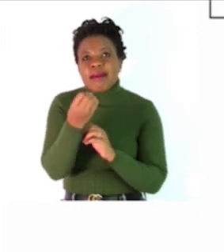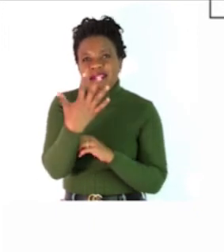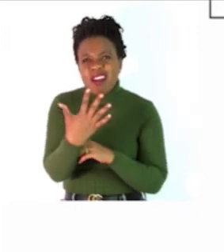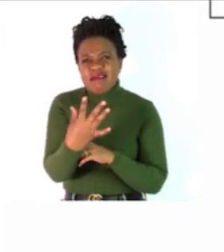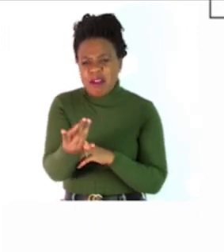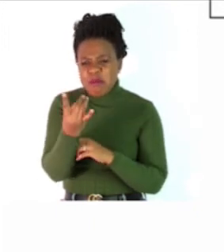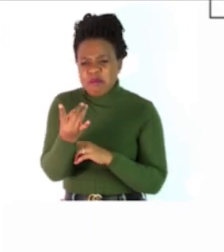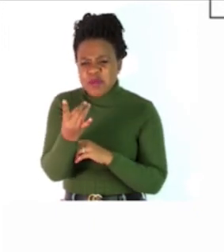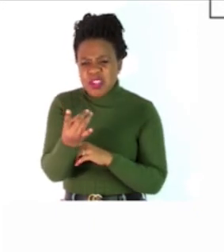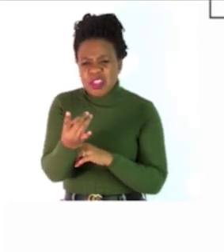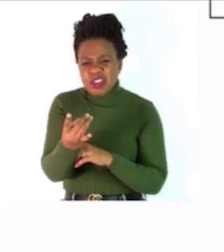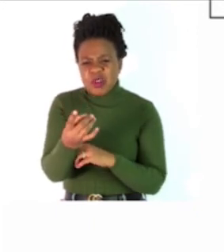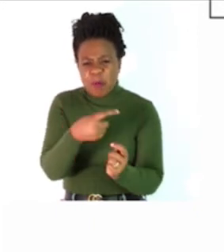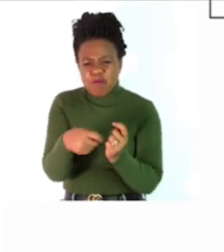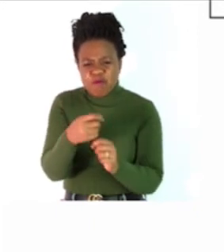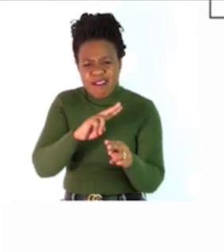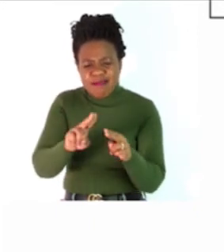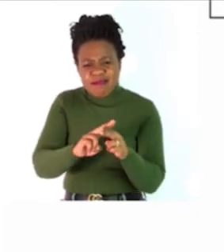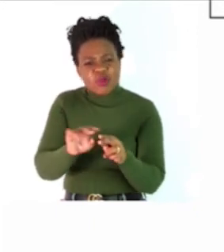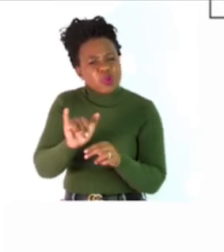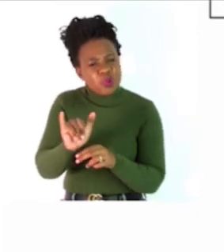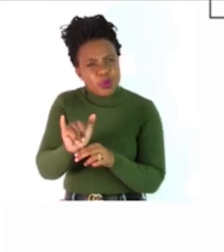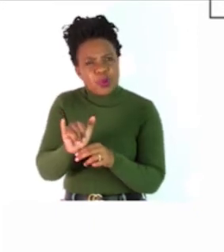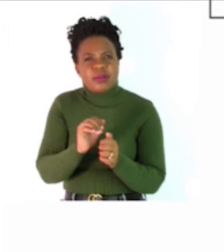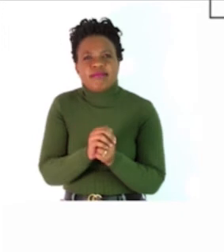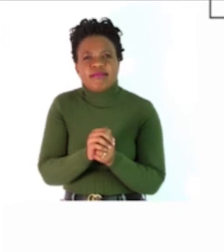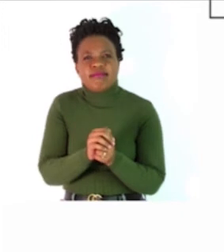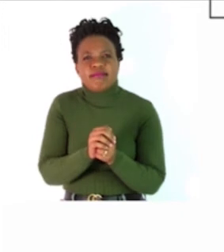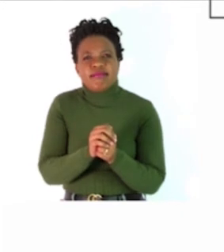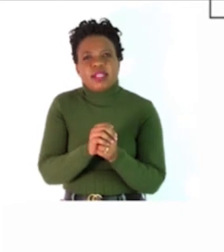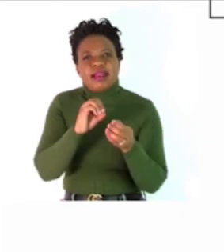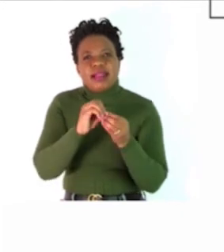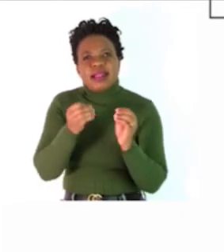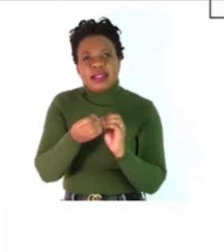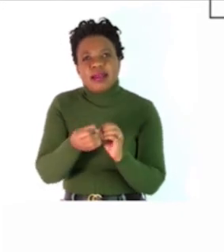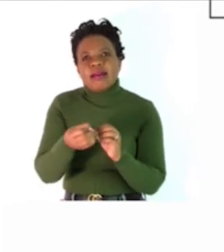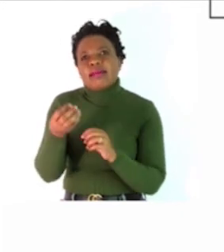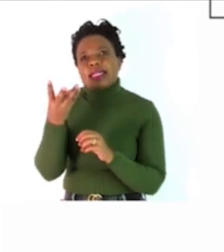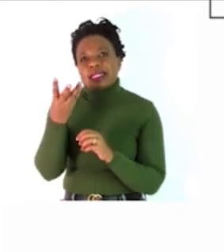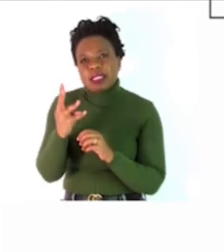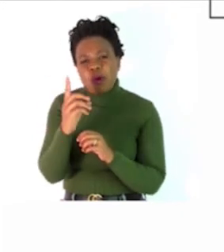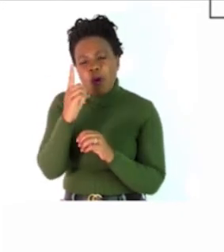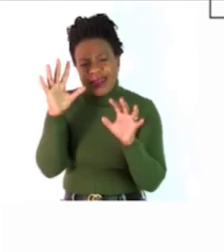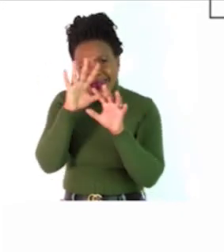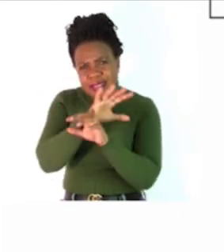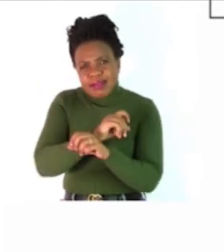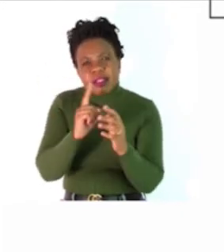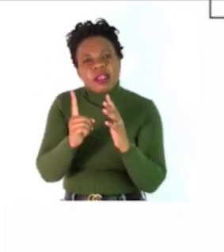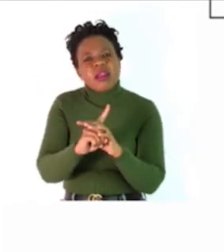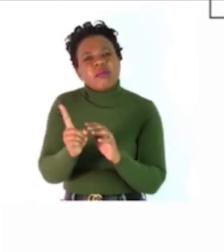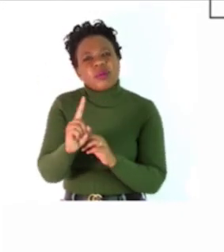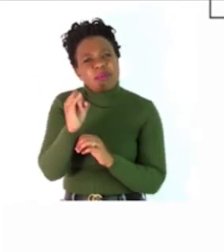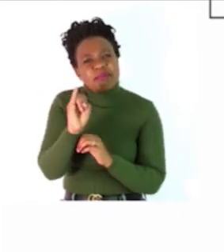seller? What bad thing happened one evening? Where did the people find